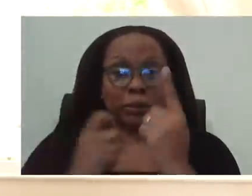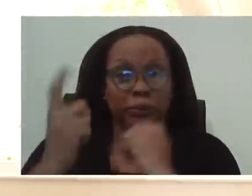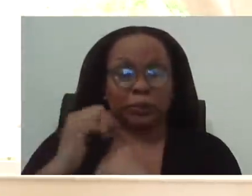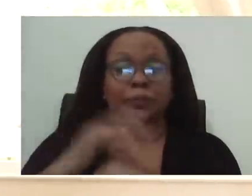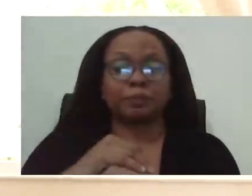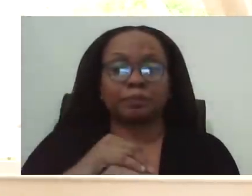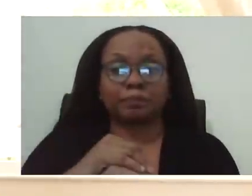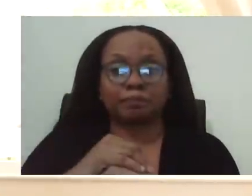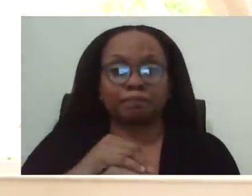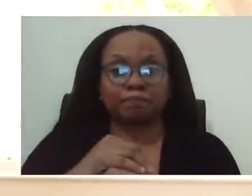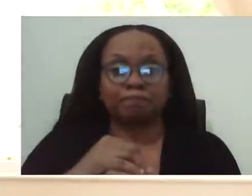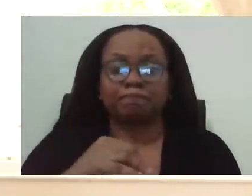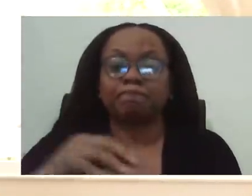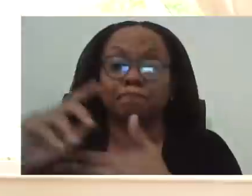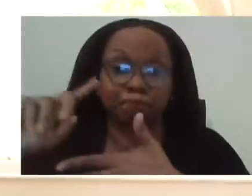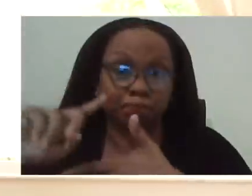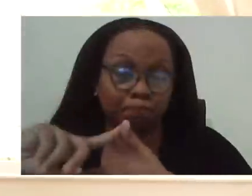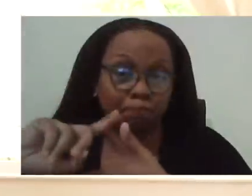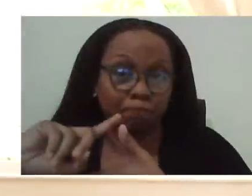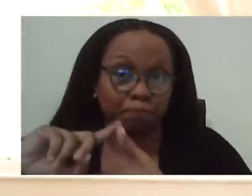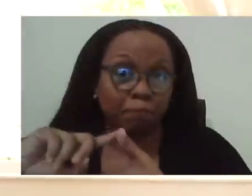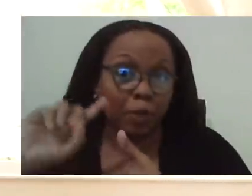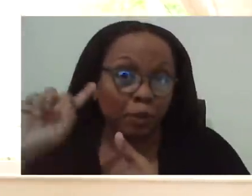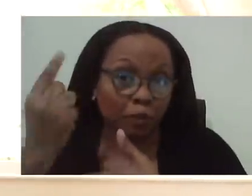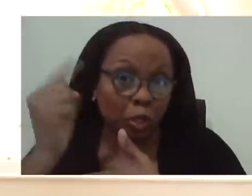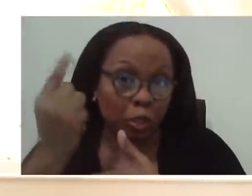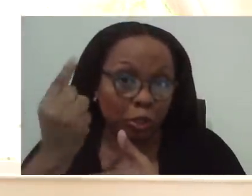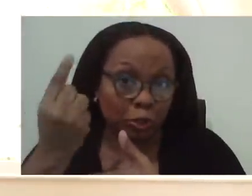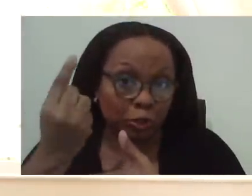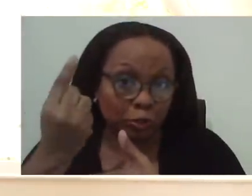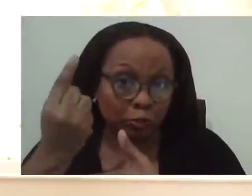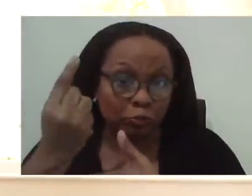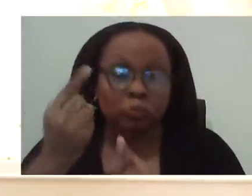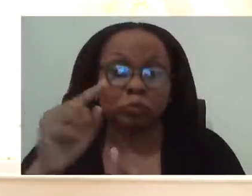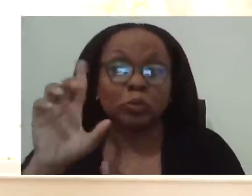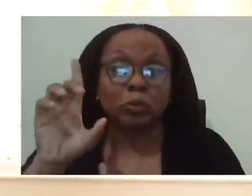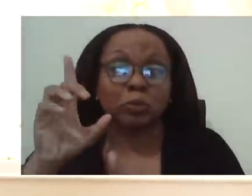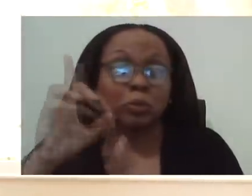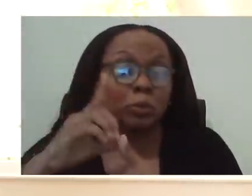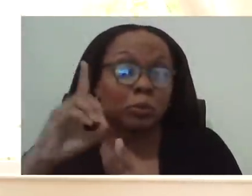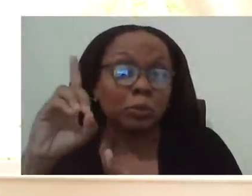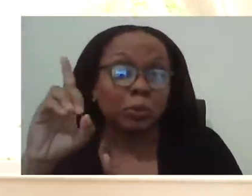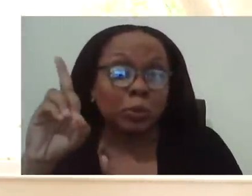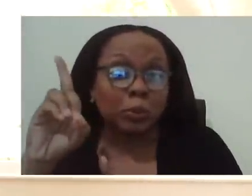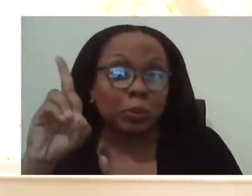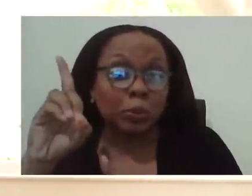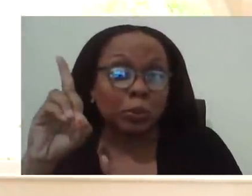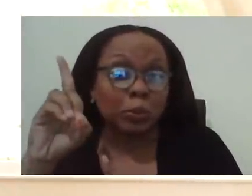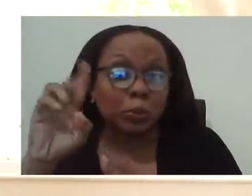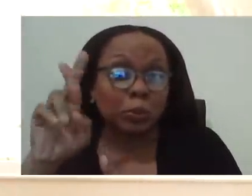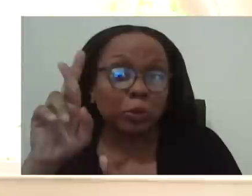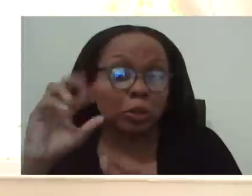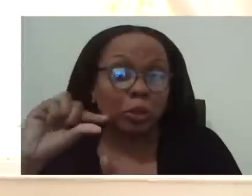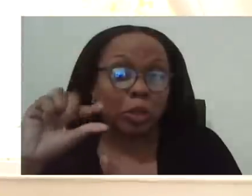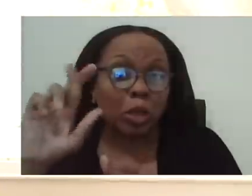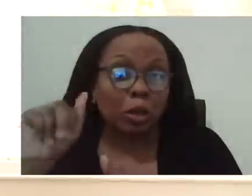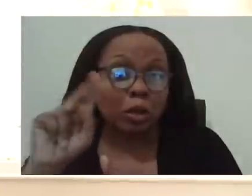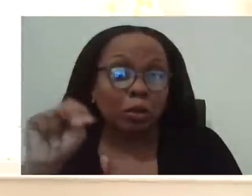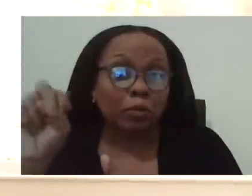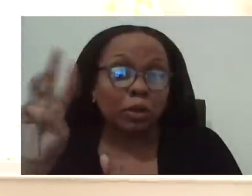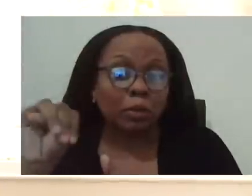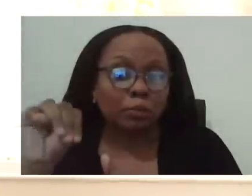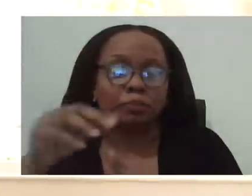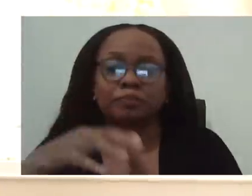Natasha Sobers-Granom. We have a situation here where yesterday we